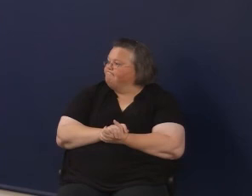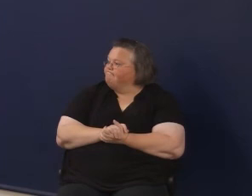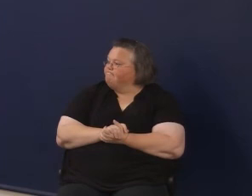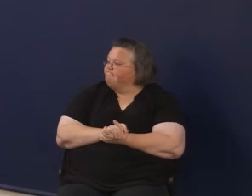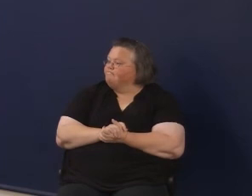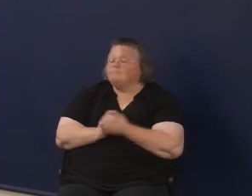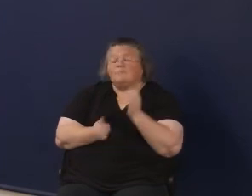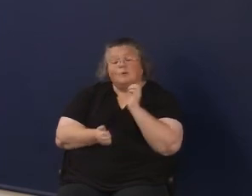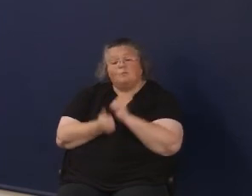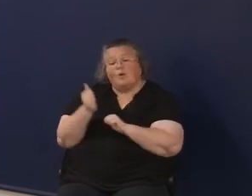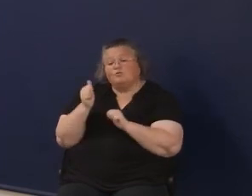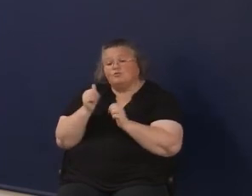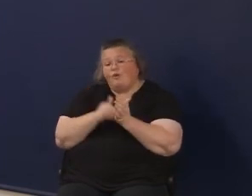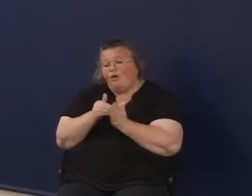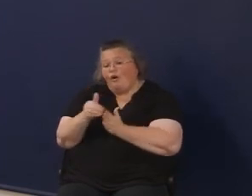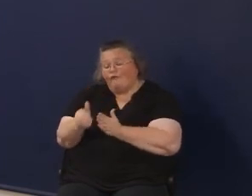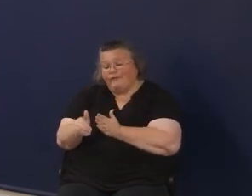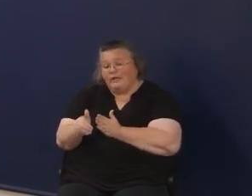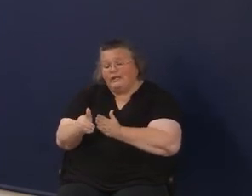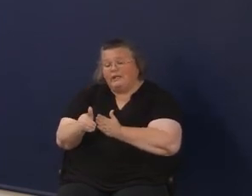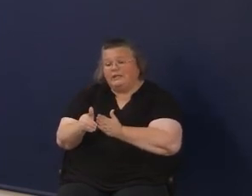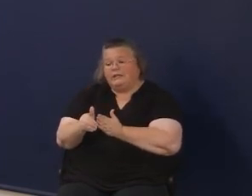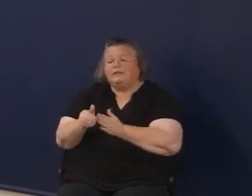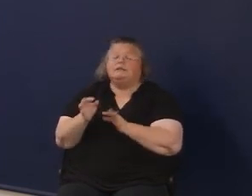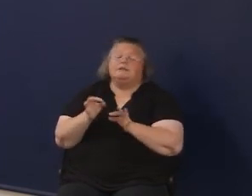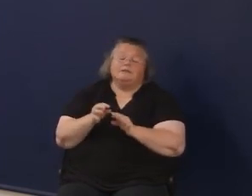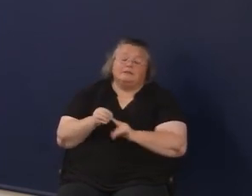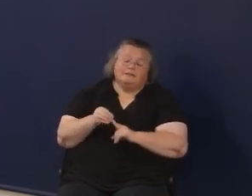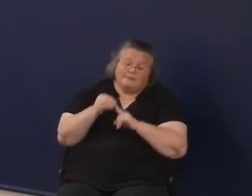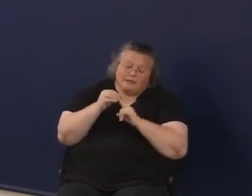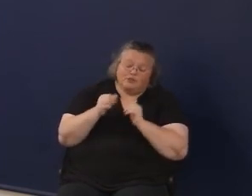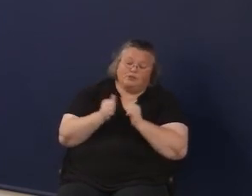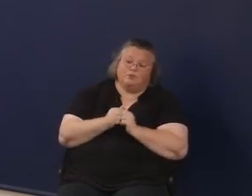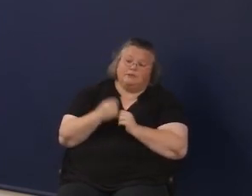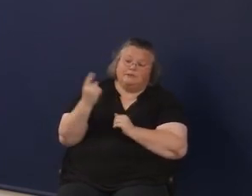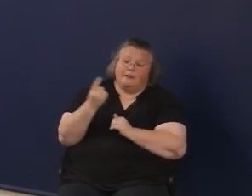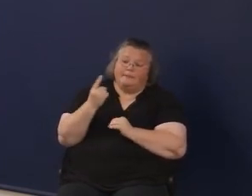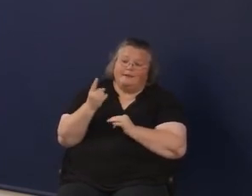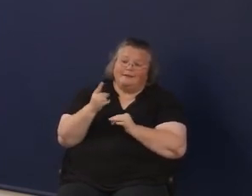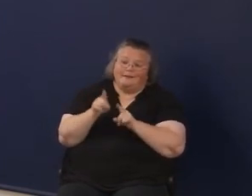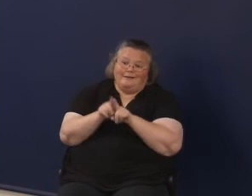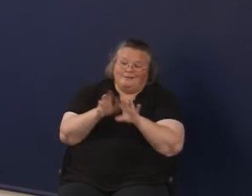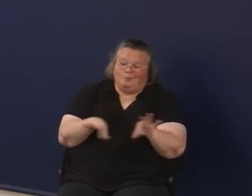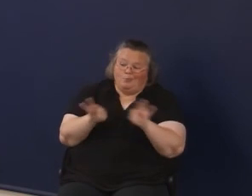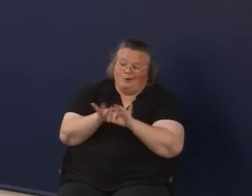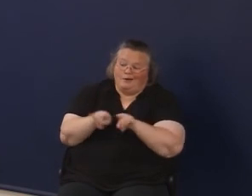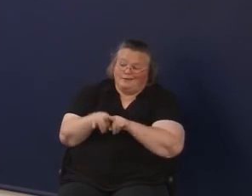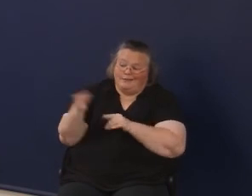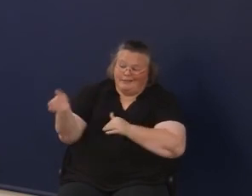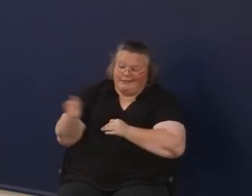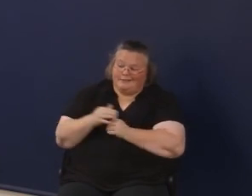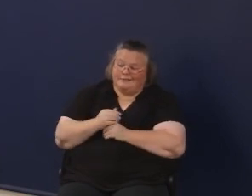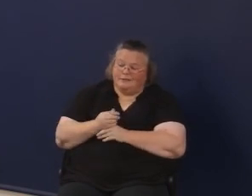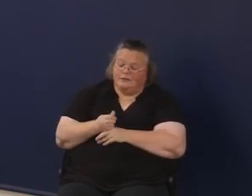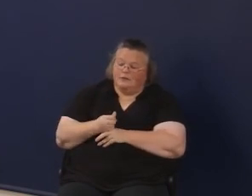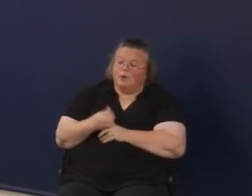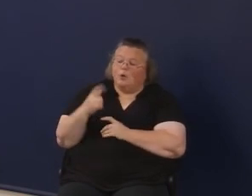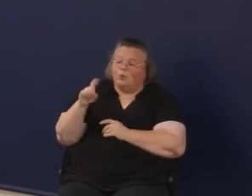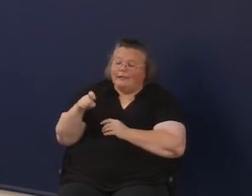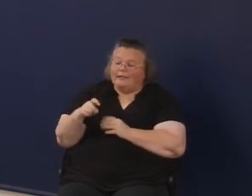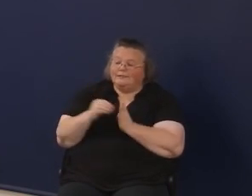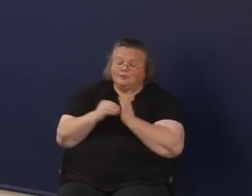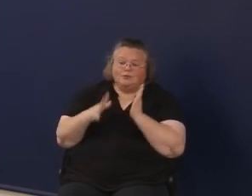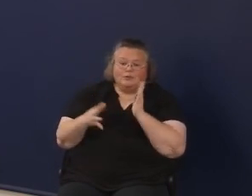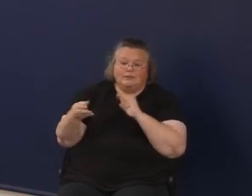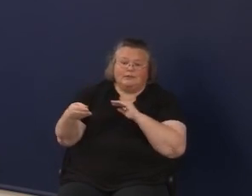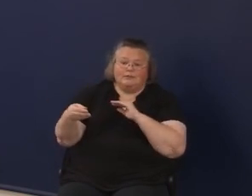Most often times, think, especially with something as important as this, we have to have student input.